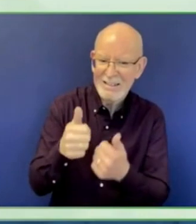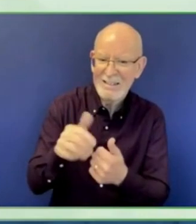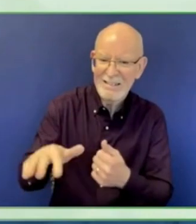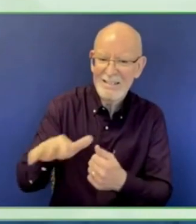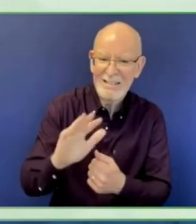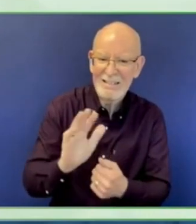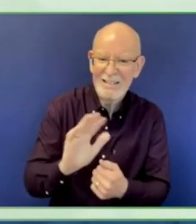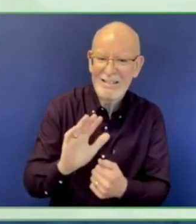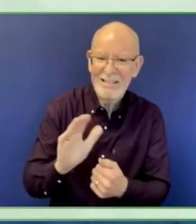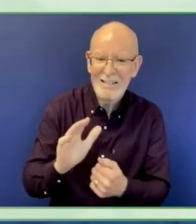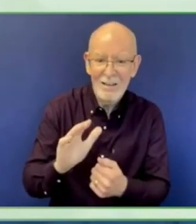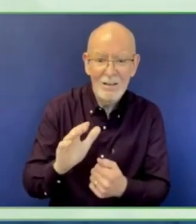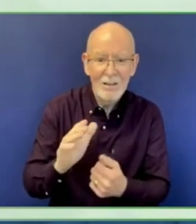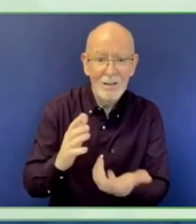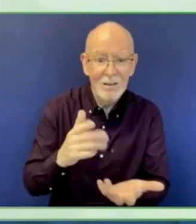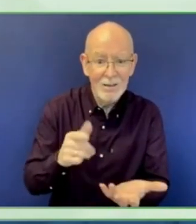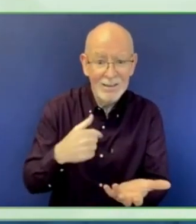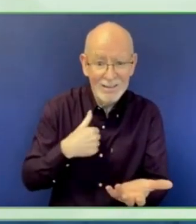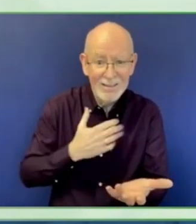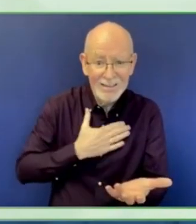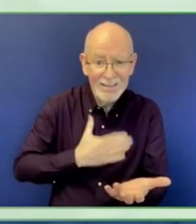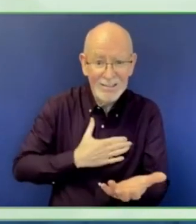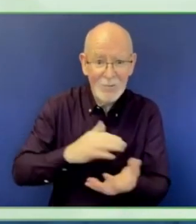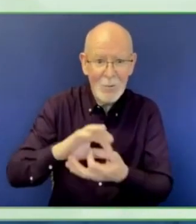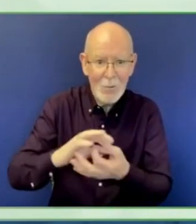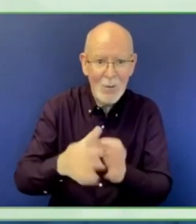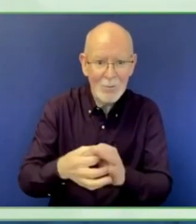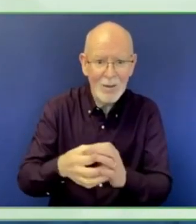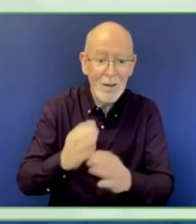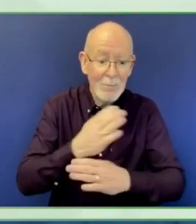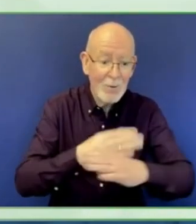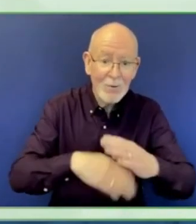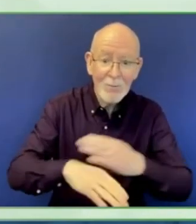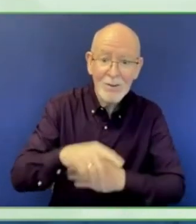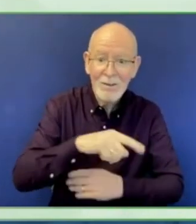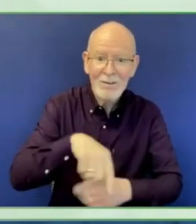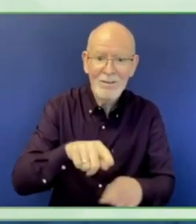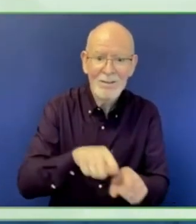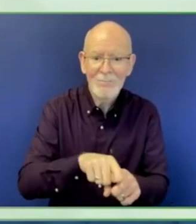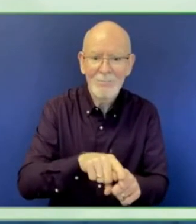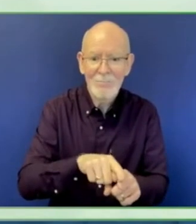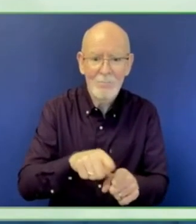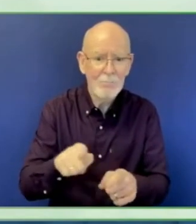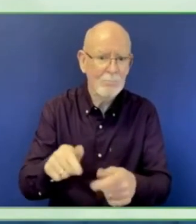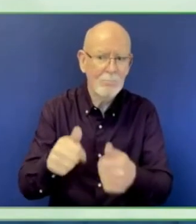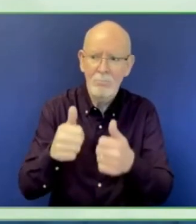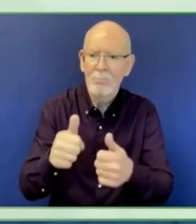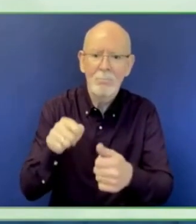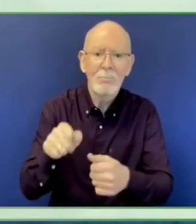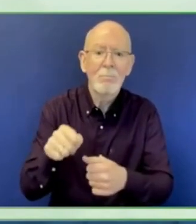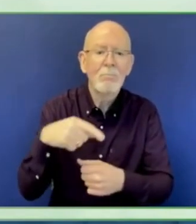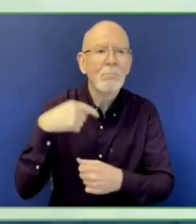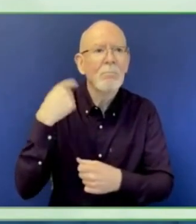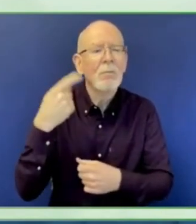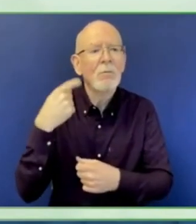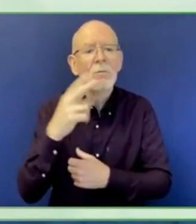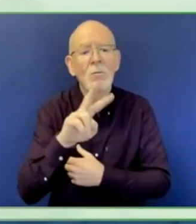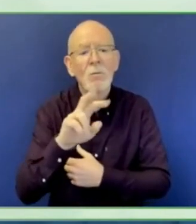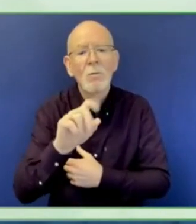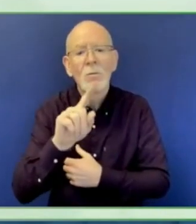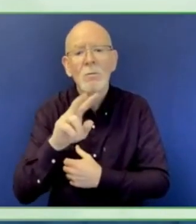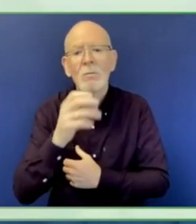And luckily, we managed to keep going with that agenda. We now work in 41 countries, we've reached over 28 million people globally.